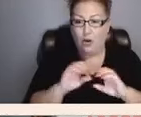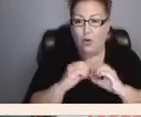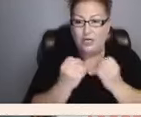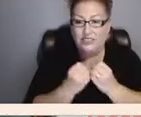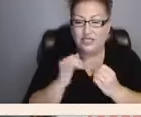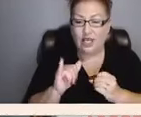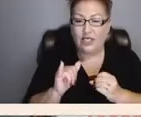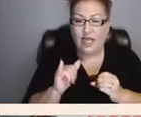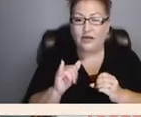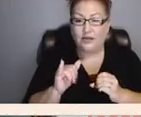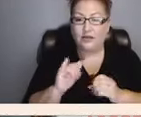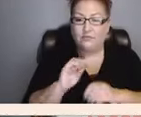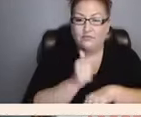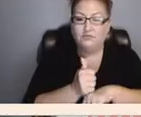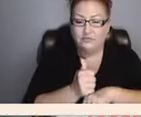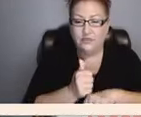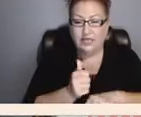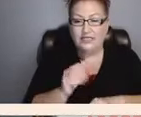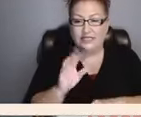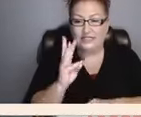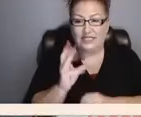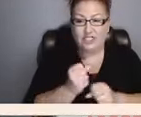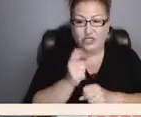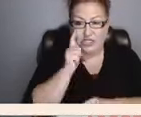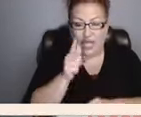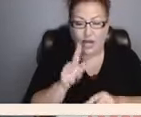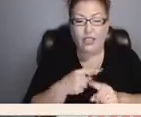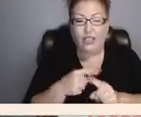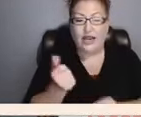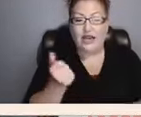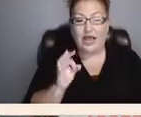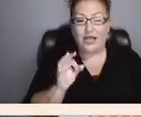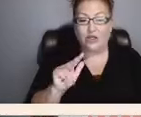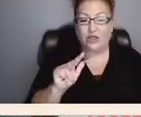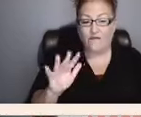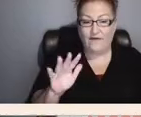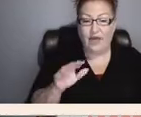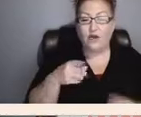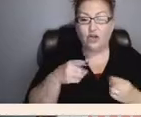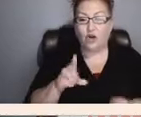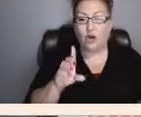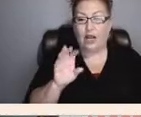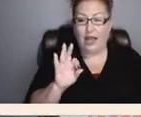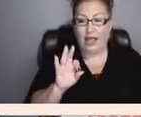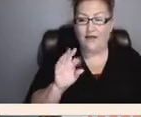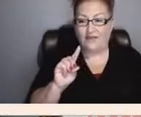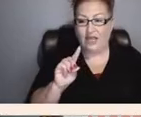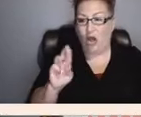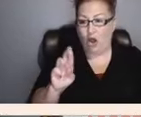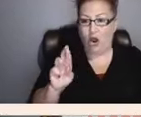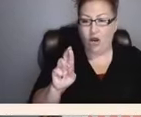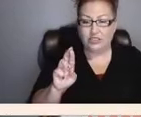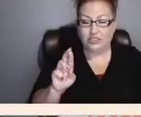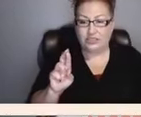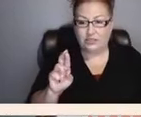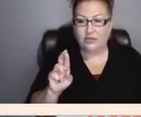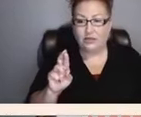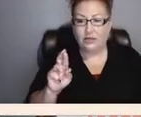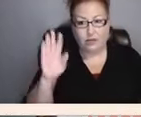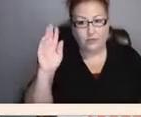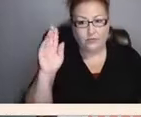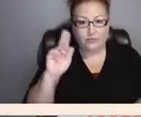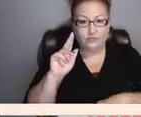years later. Then in 1935, during FDR's administration, he signed the Social